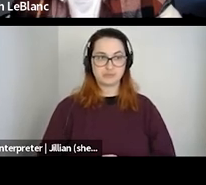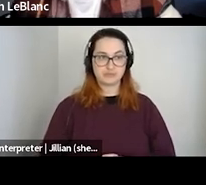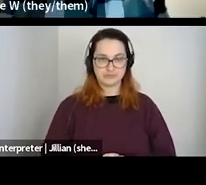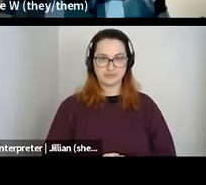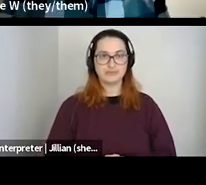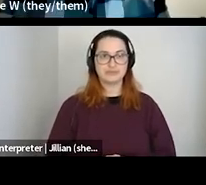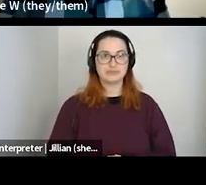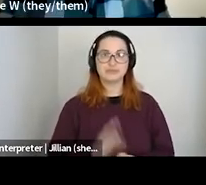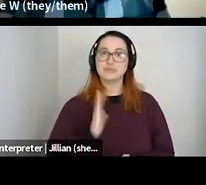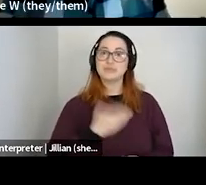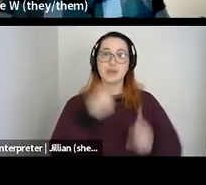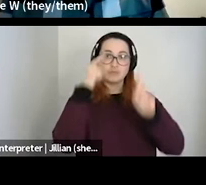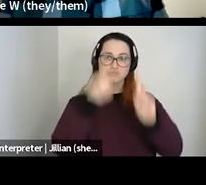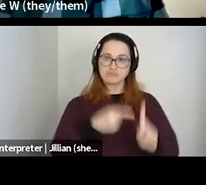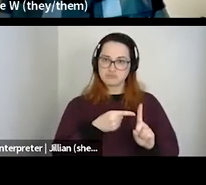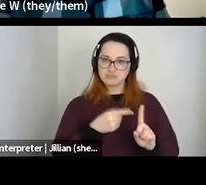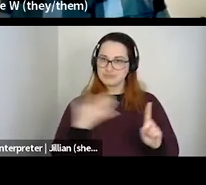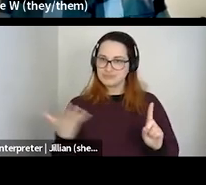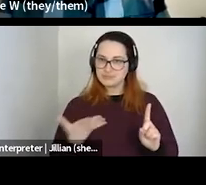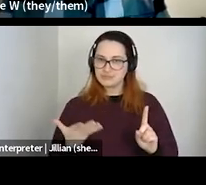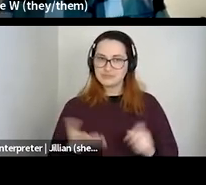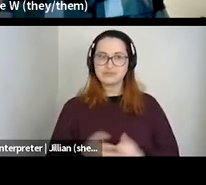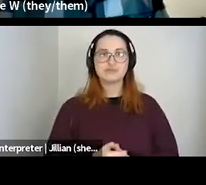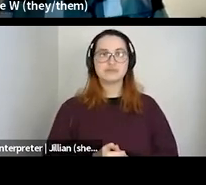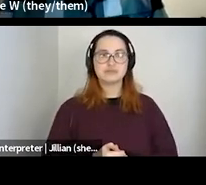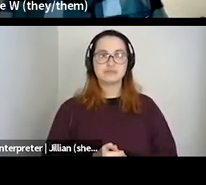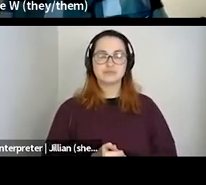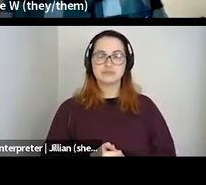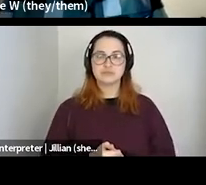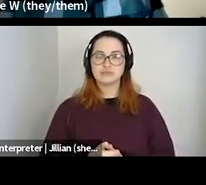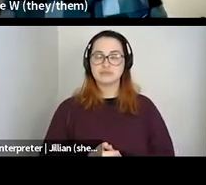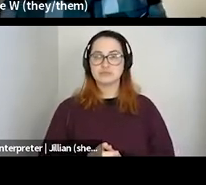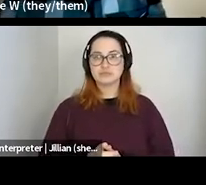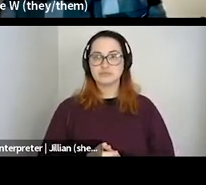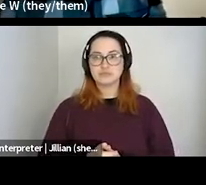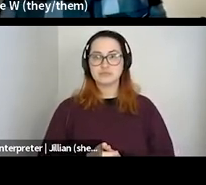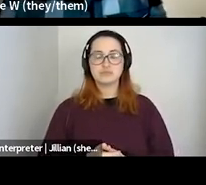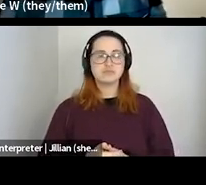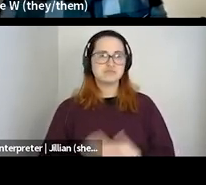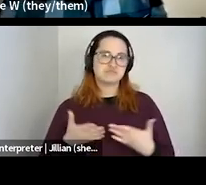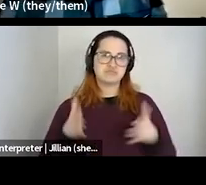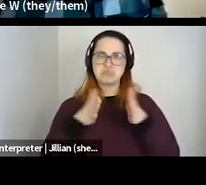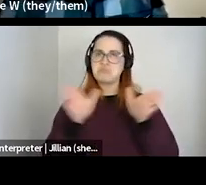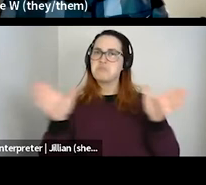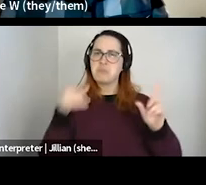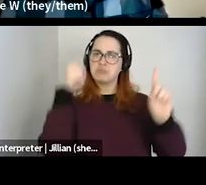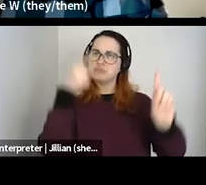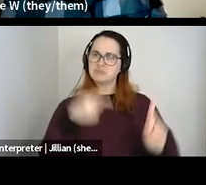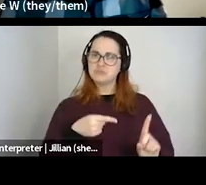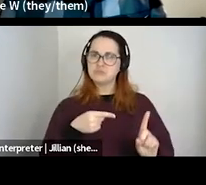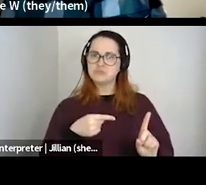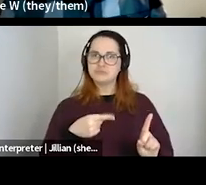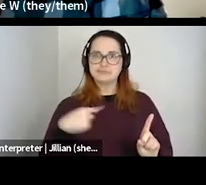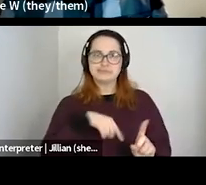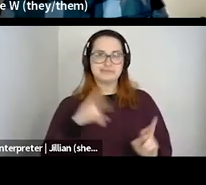Our goals for this event, we have some broad goals and things that we're